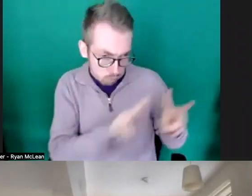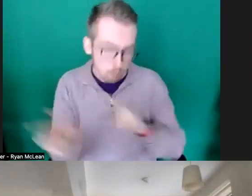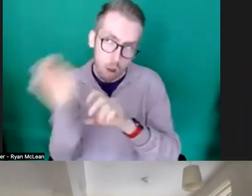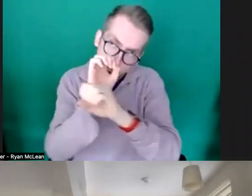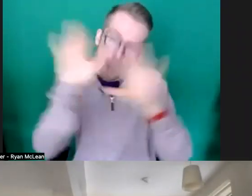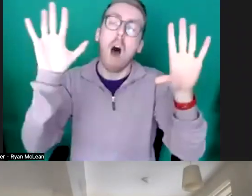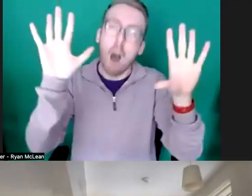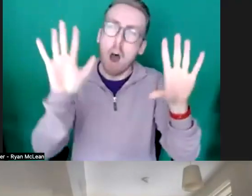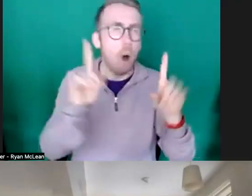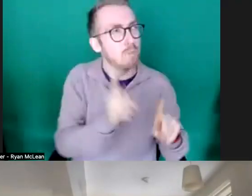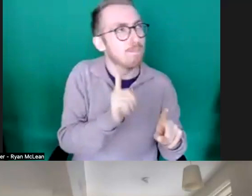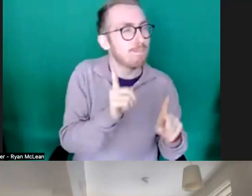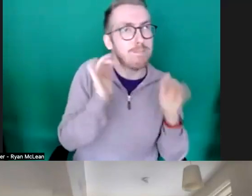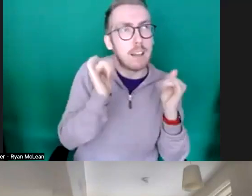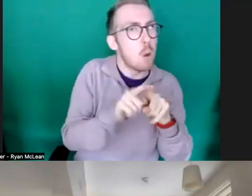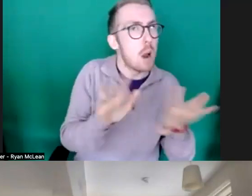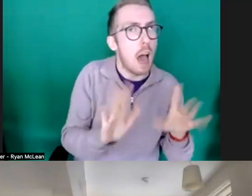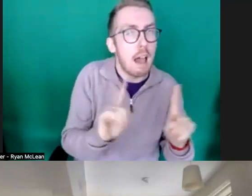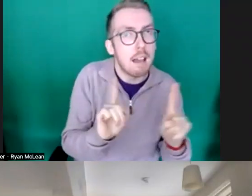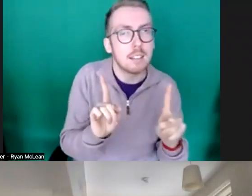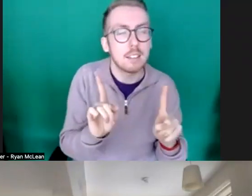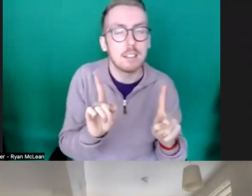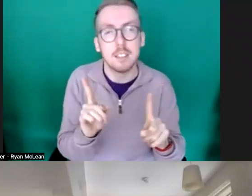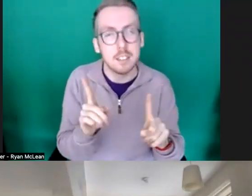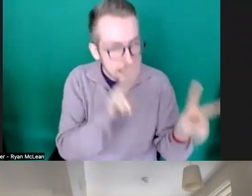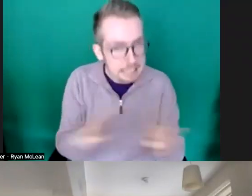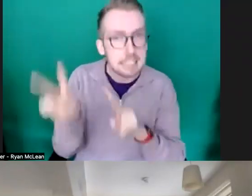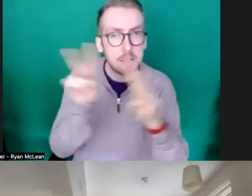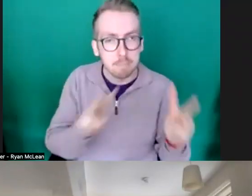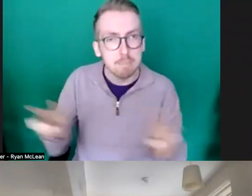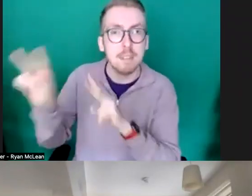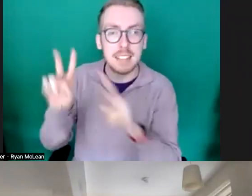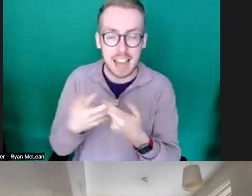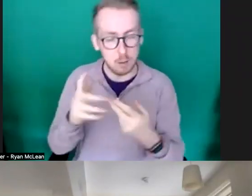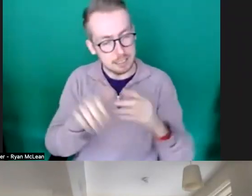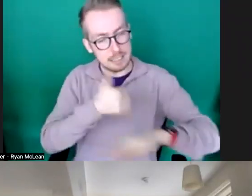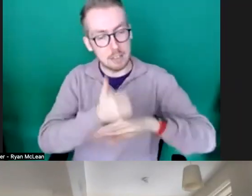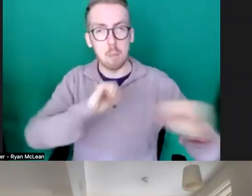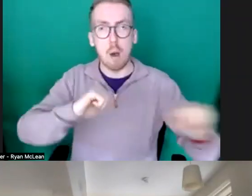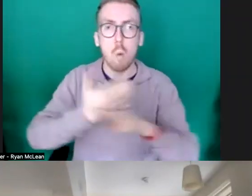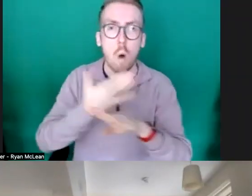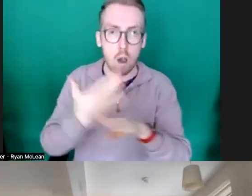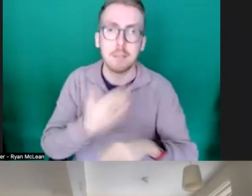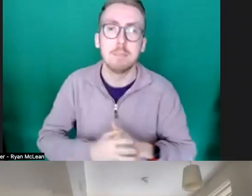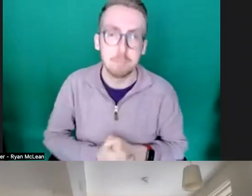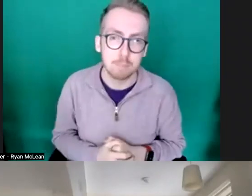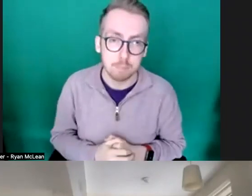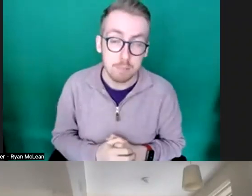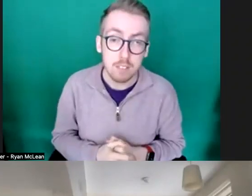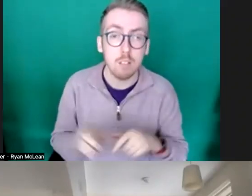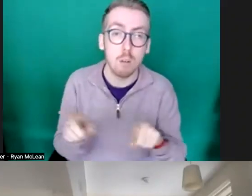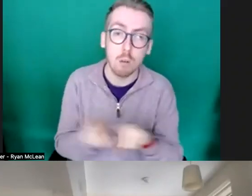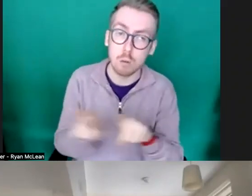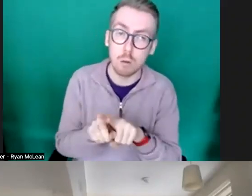like and sound like um and how they how they tend to stage the work um and of course you know there's